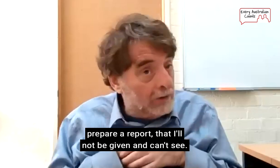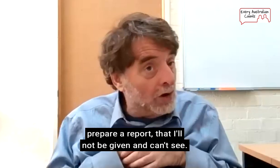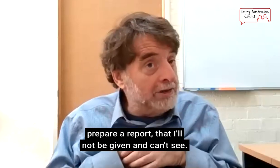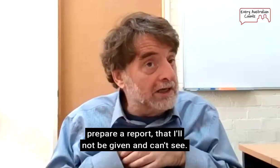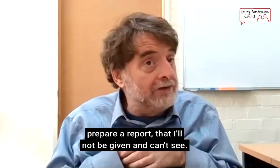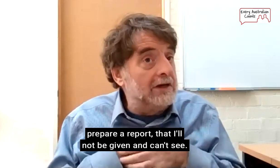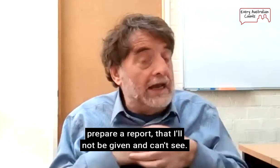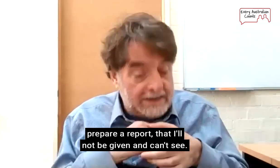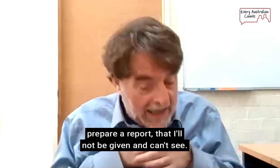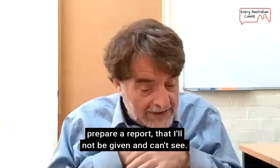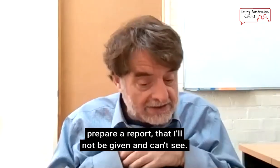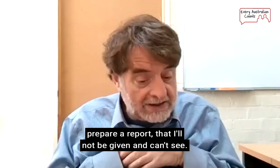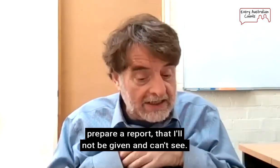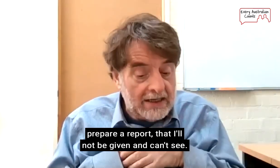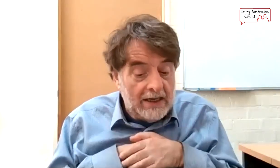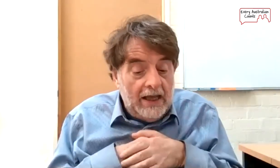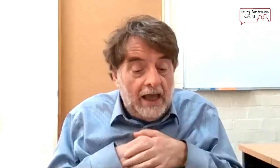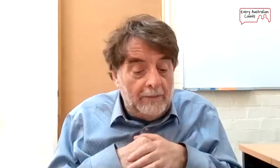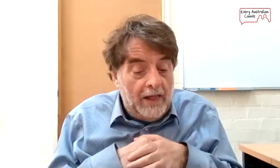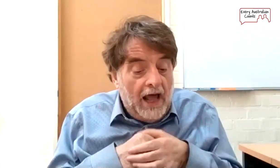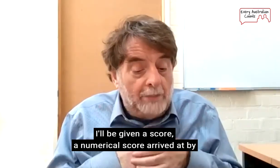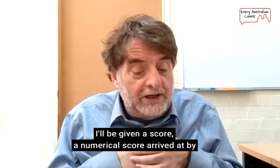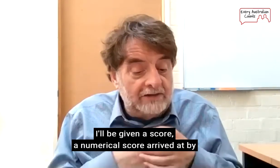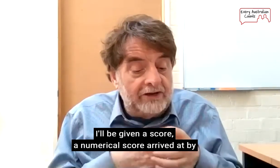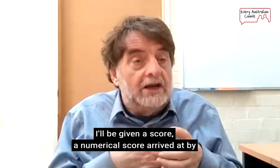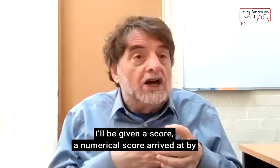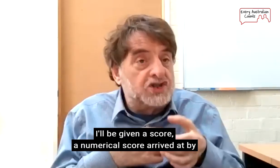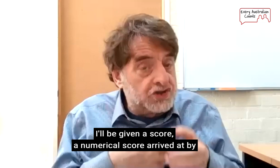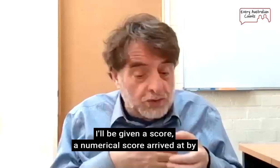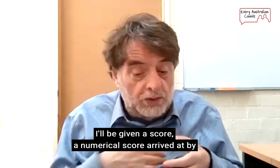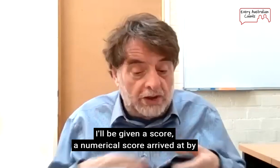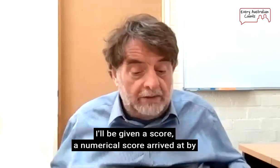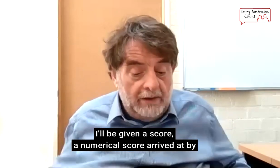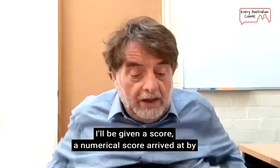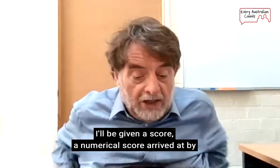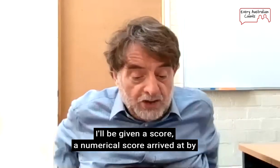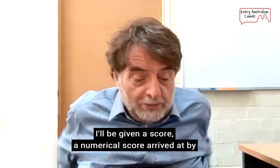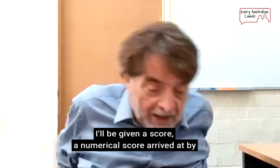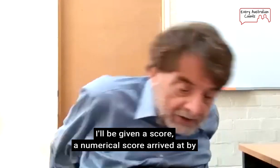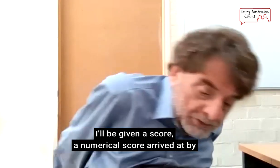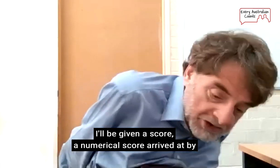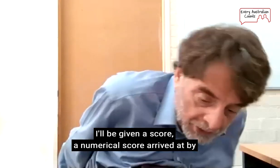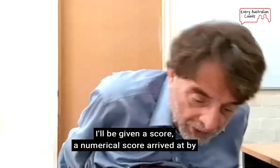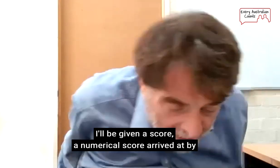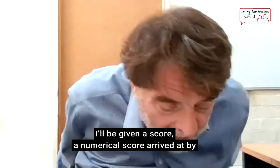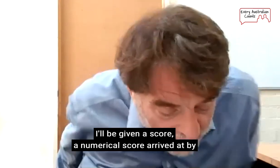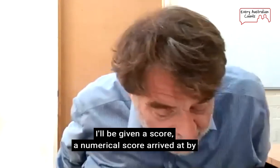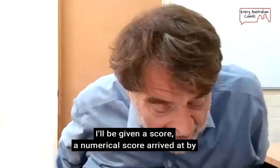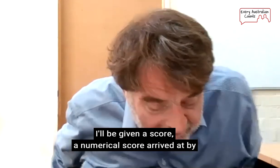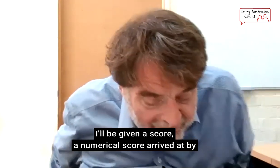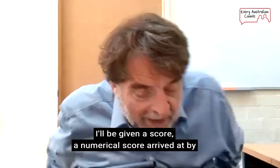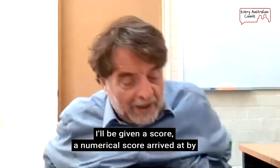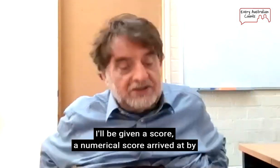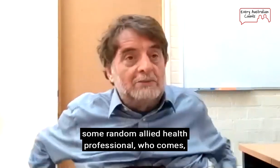that I'll not be given and can't see. I'll be given a score, a numerical score